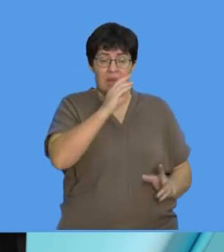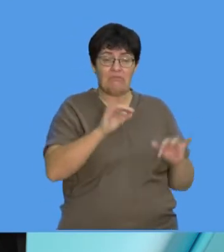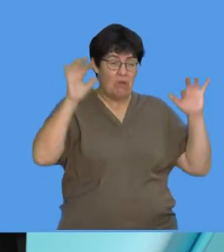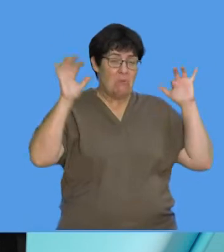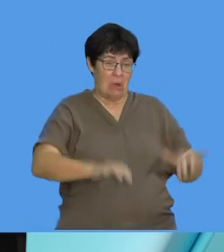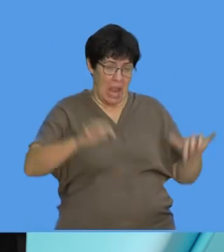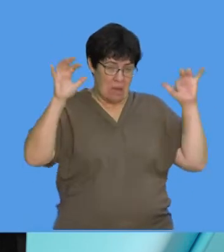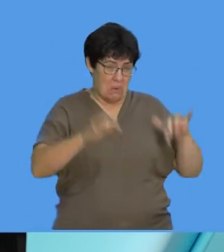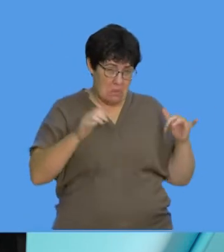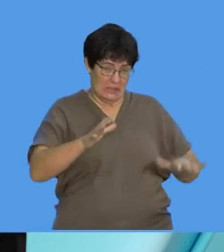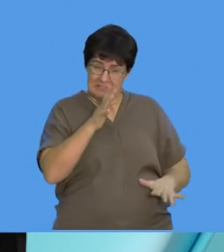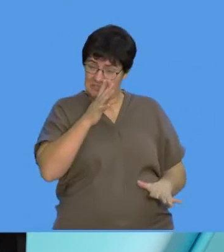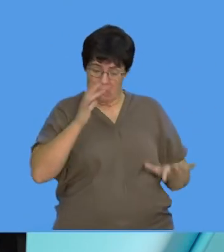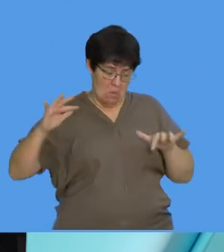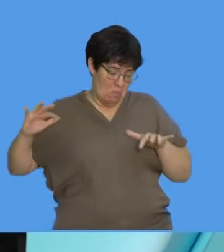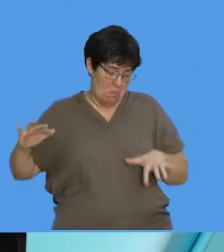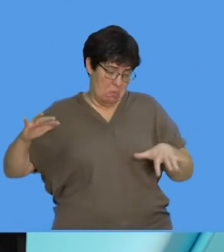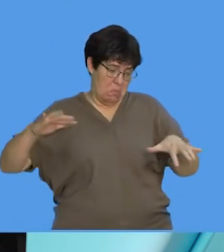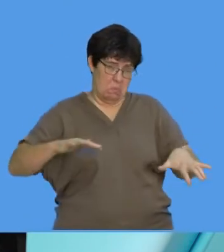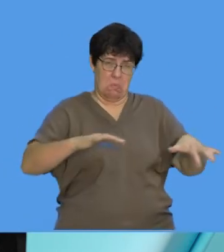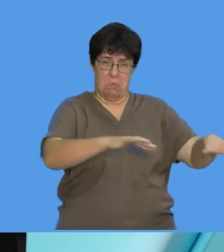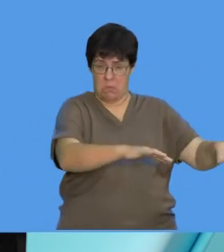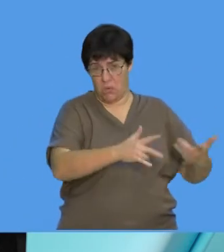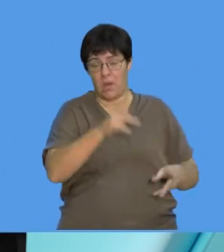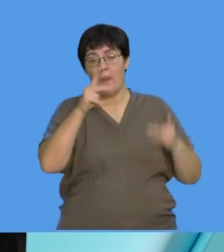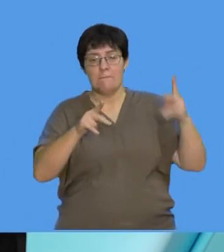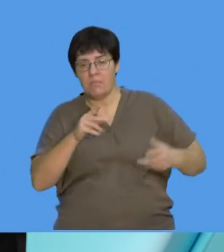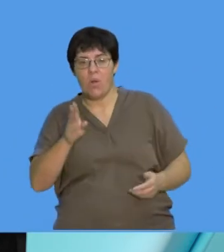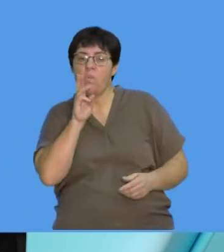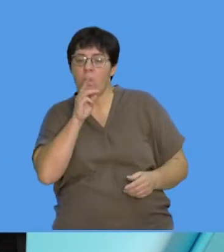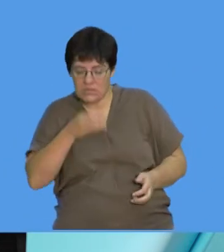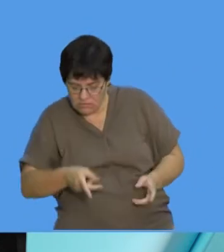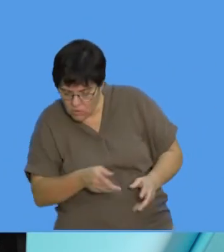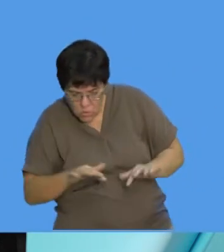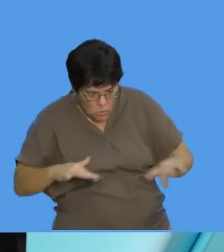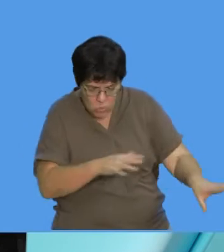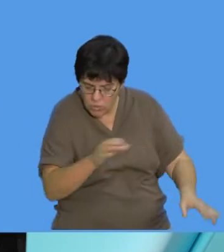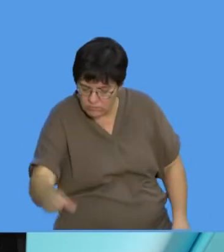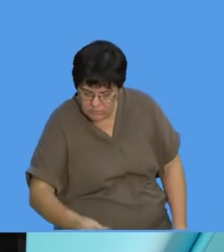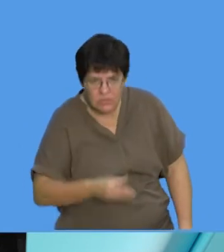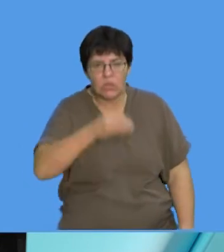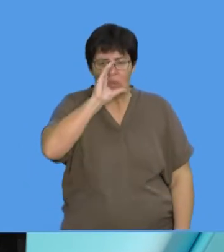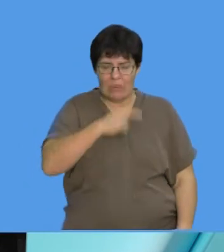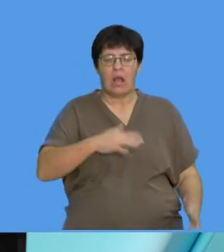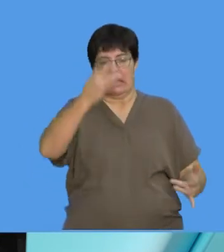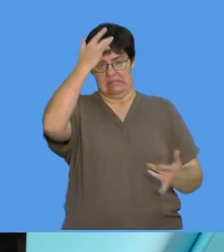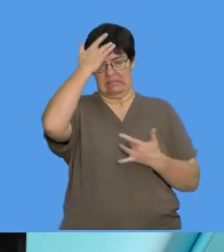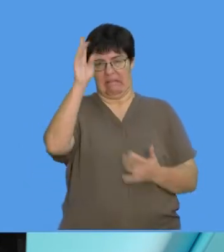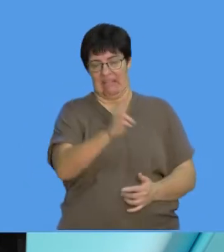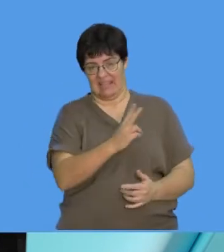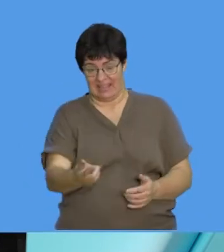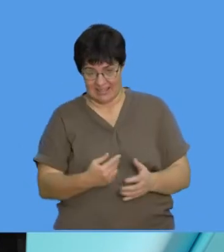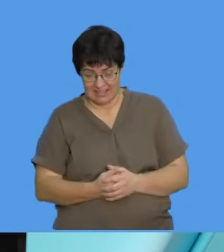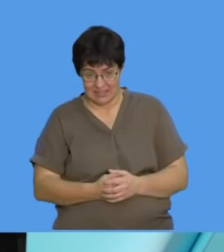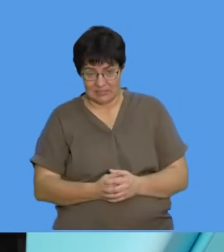rain, maybe during flooding, when there's a lot of water and people are drinking the water, you see they might get sick.